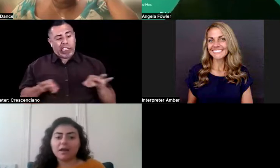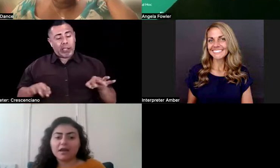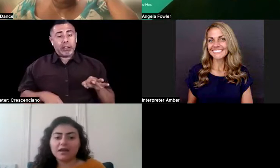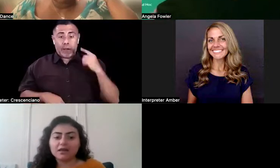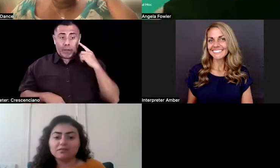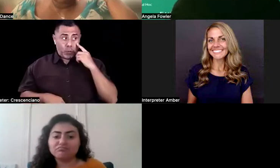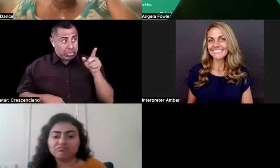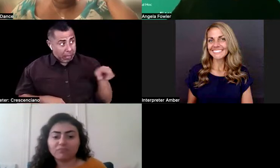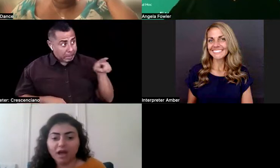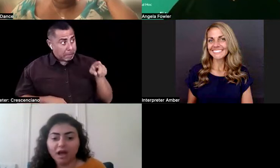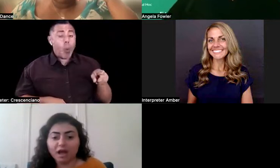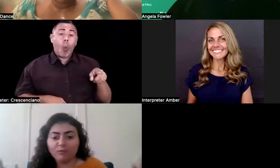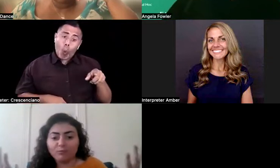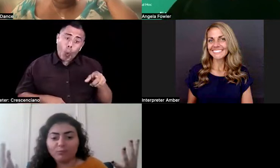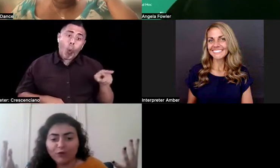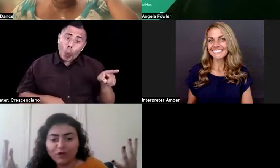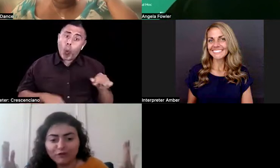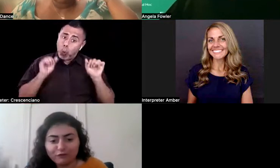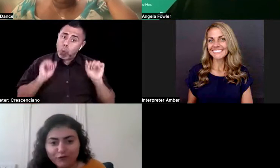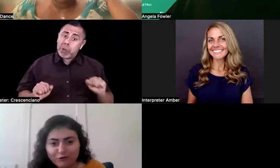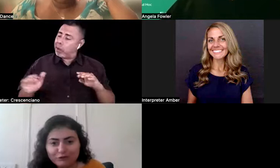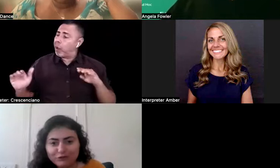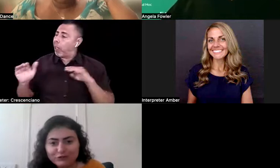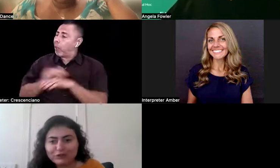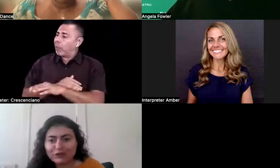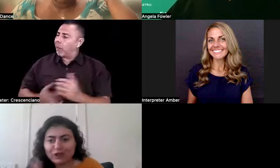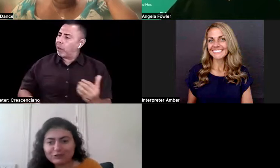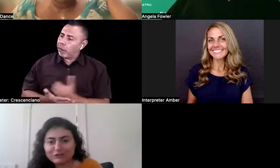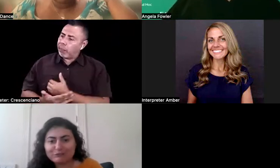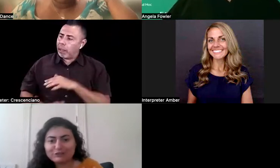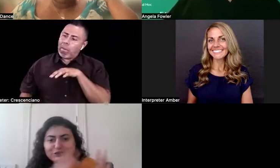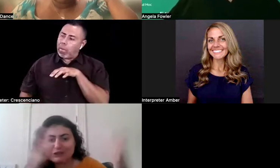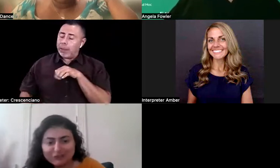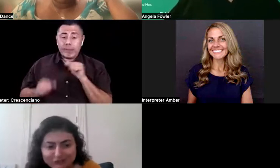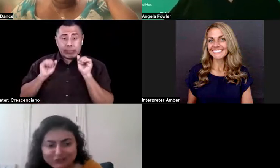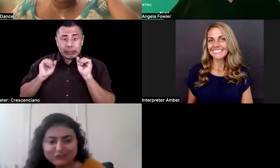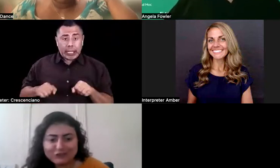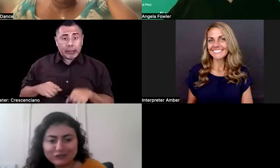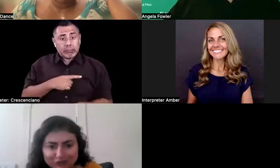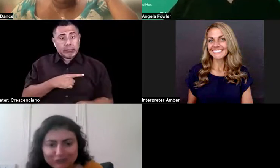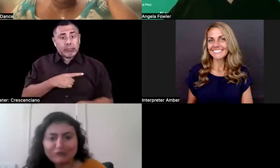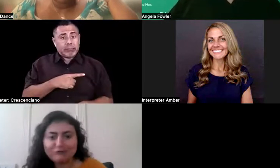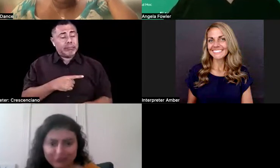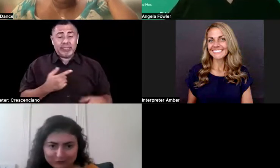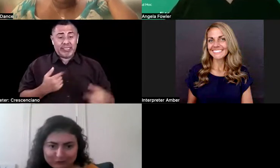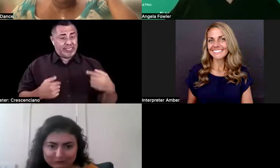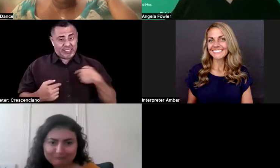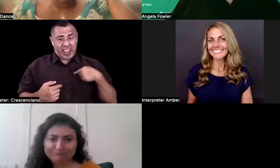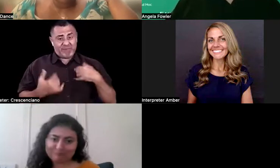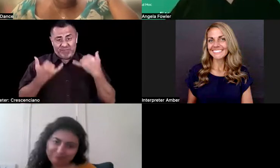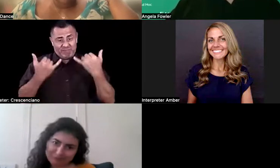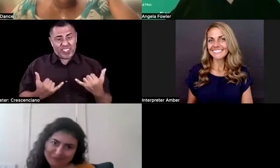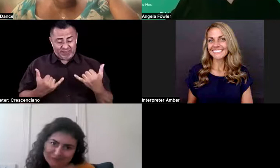Um, and I'm being very realistic as someone that is in the field.